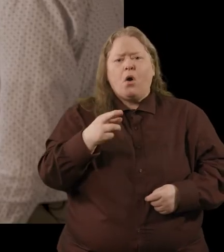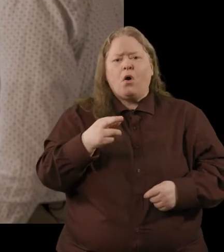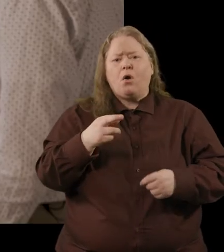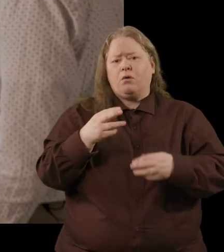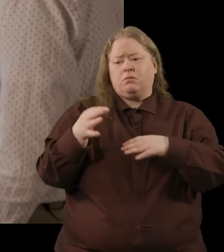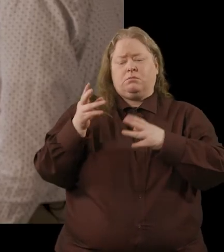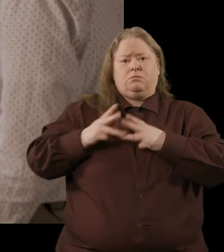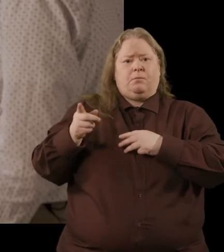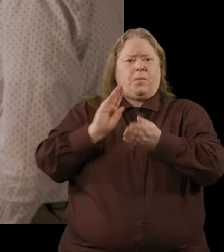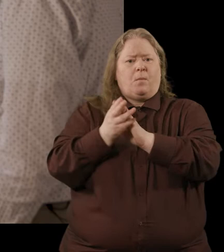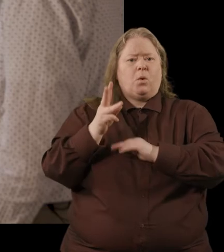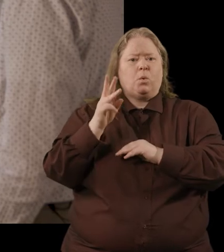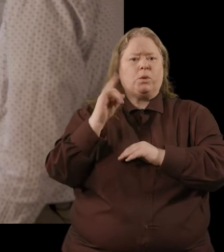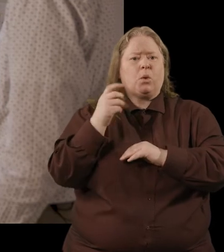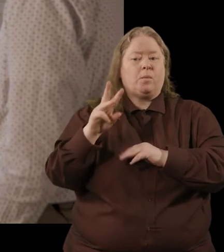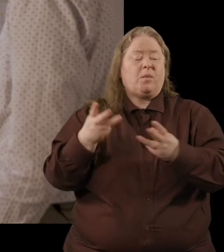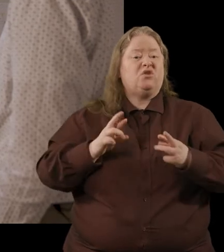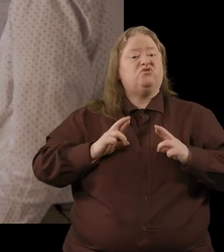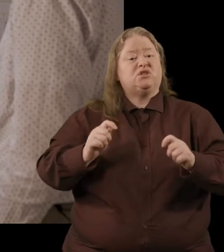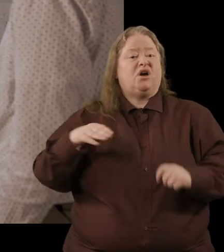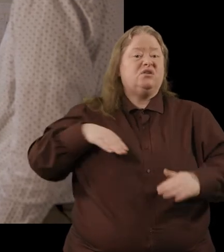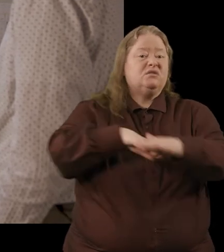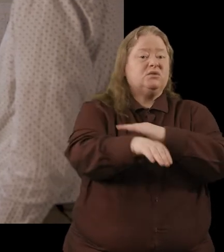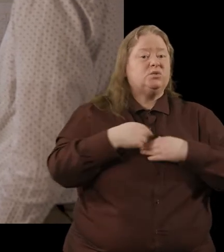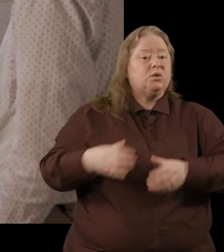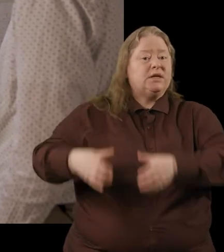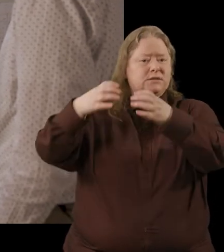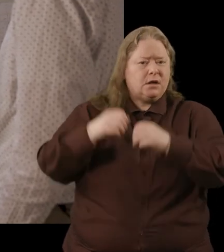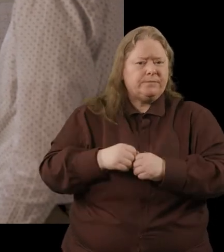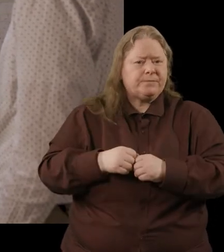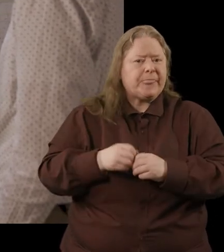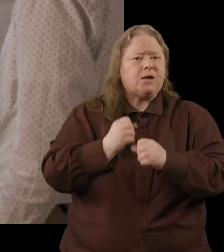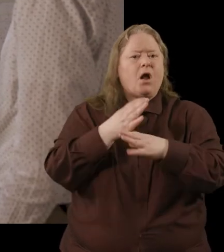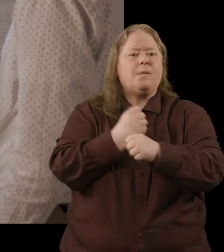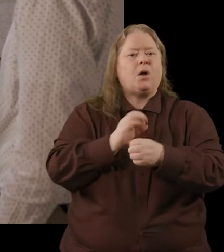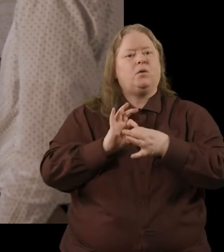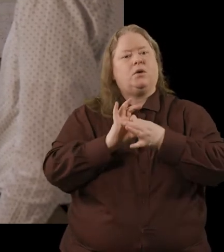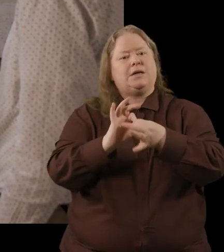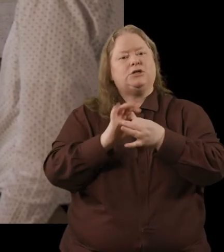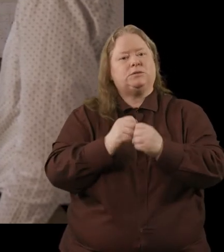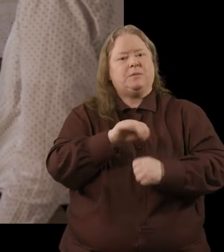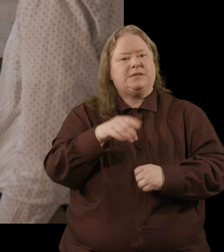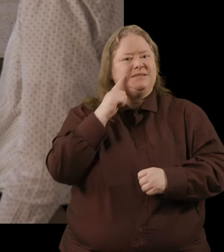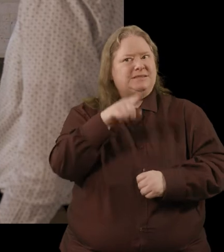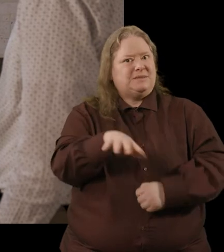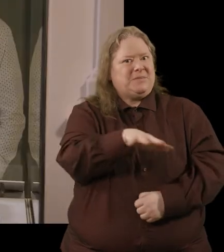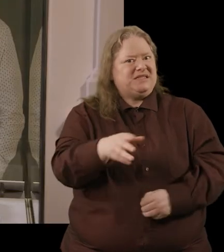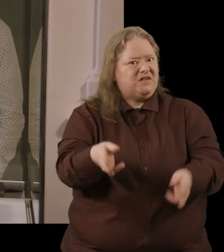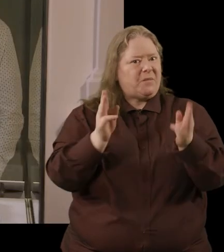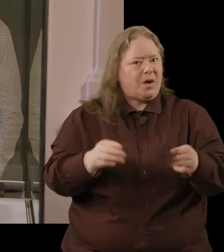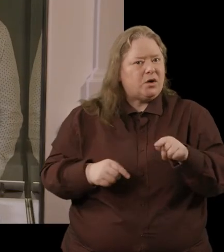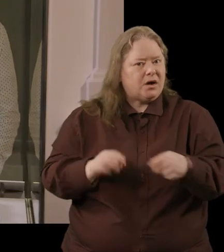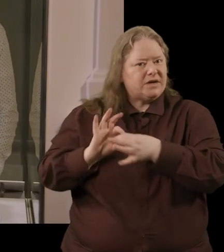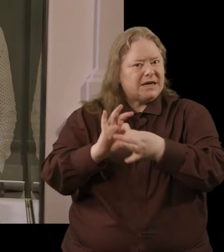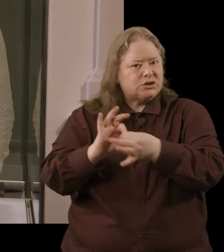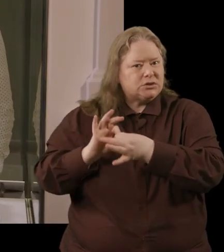a widow and she might retire to glendalough and it was all about having a connection to this place that was seen as a place of power so